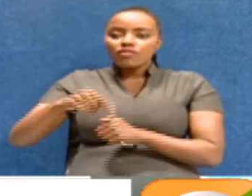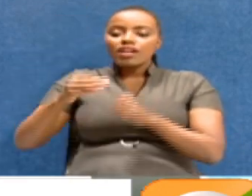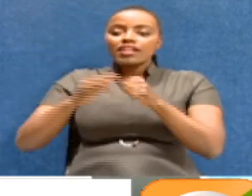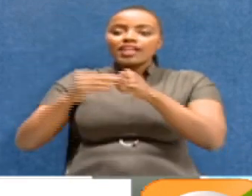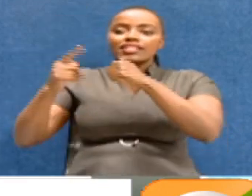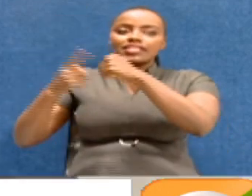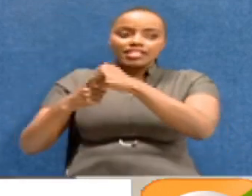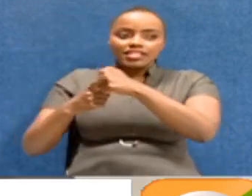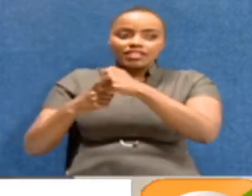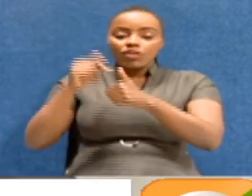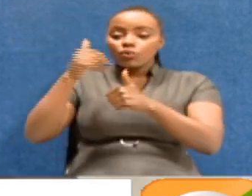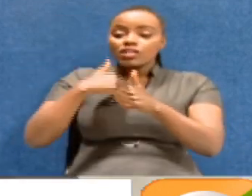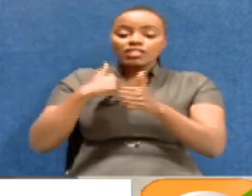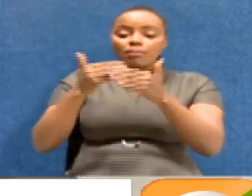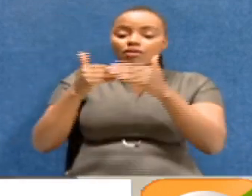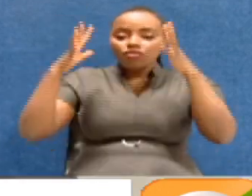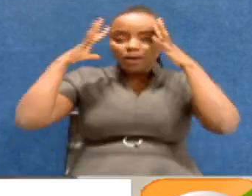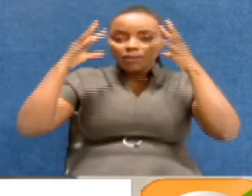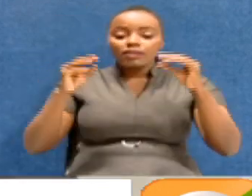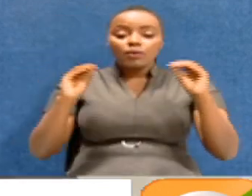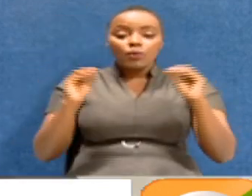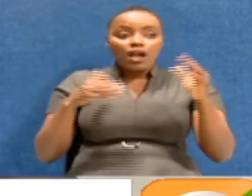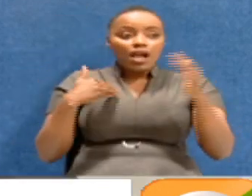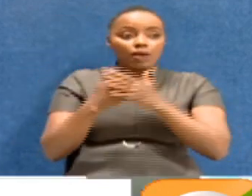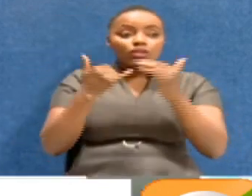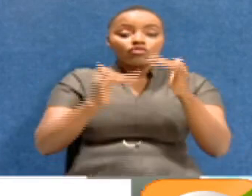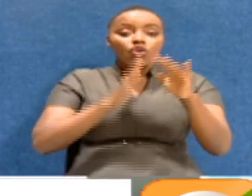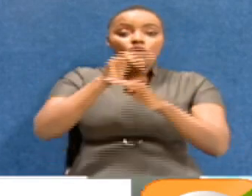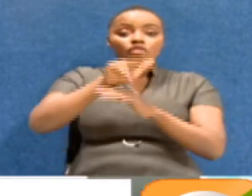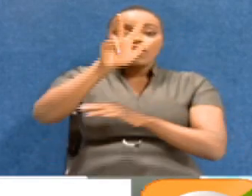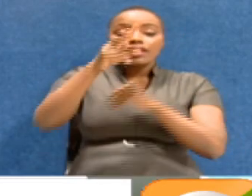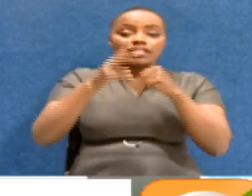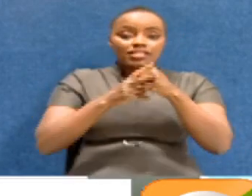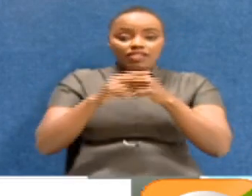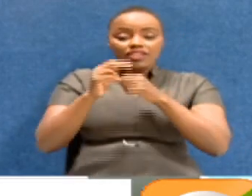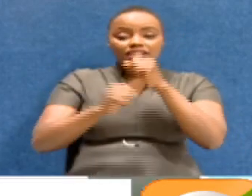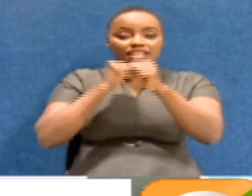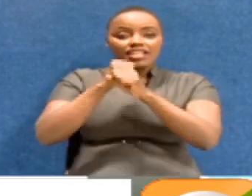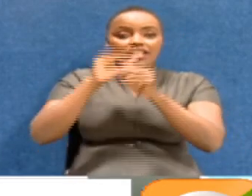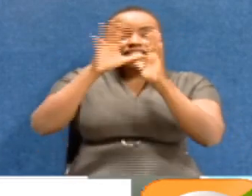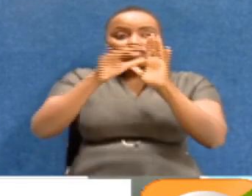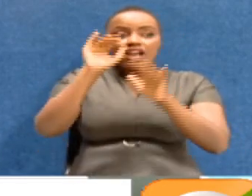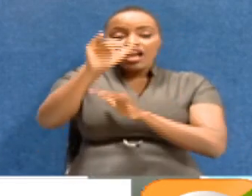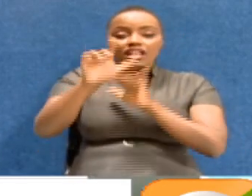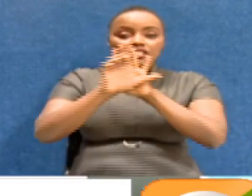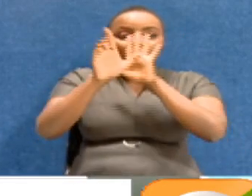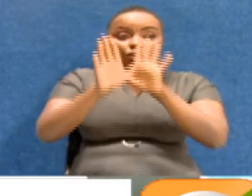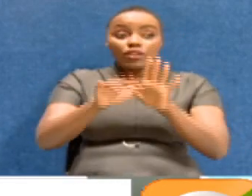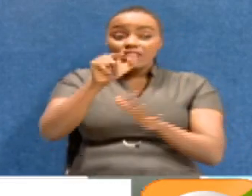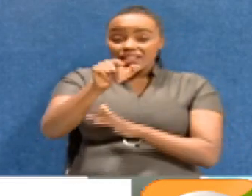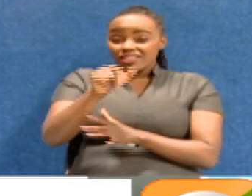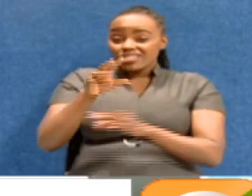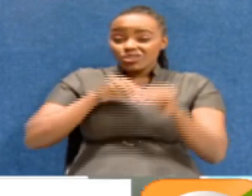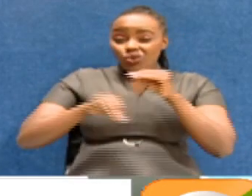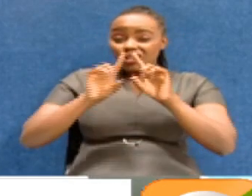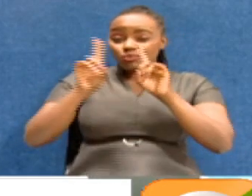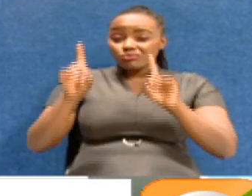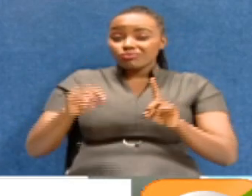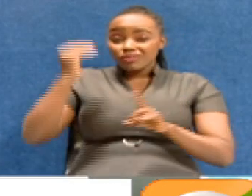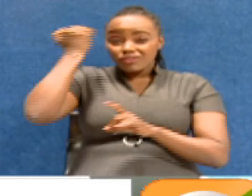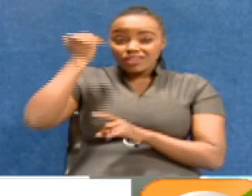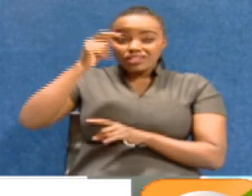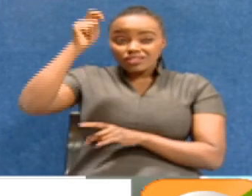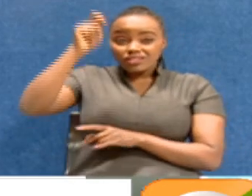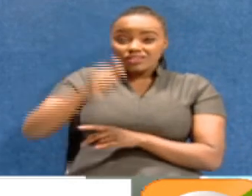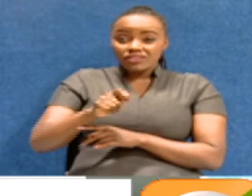which has never been determined to date. This is more than 37 years later. Kindly ask the lawyers, is this due to corruption in the judiciary?